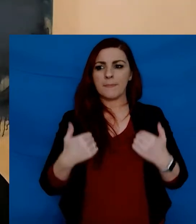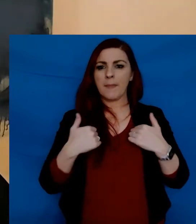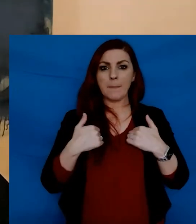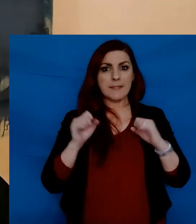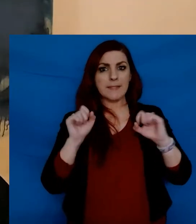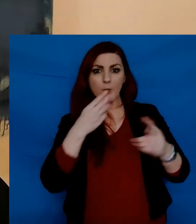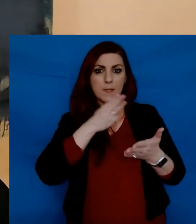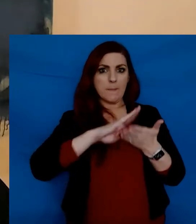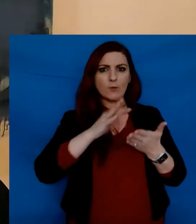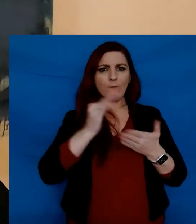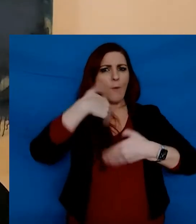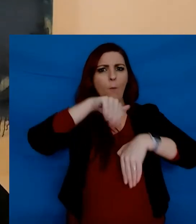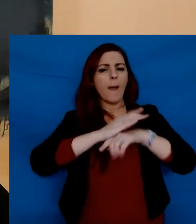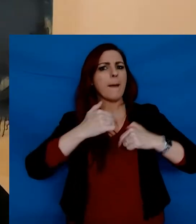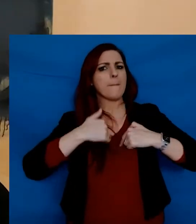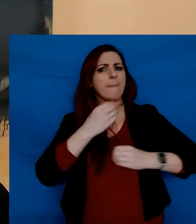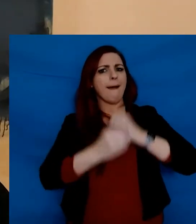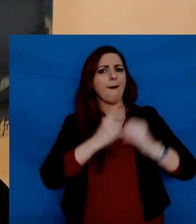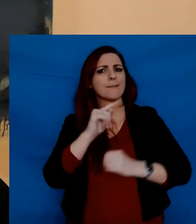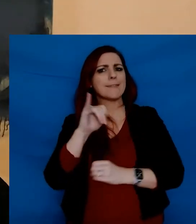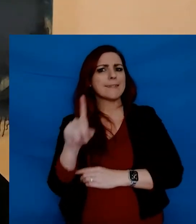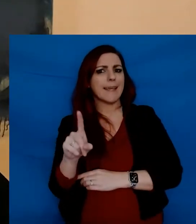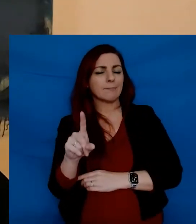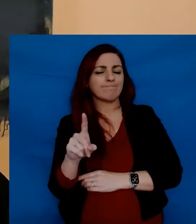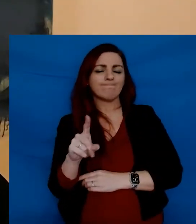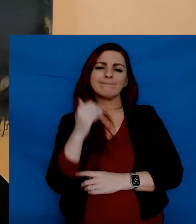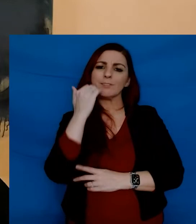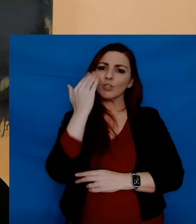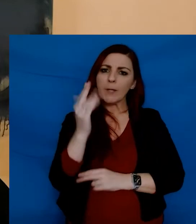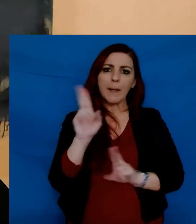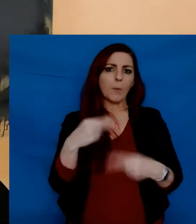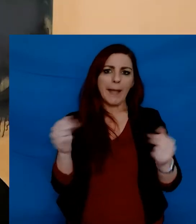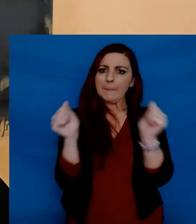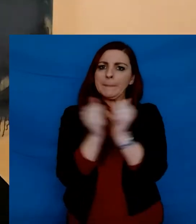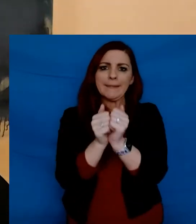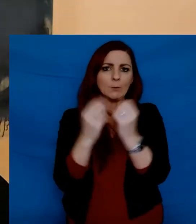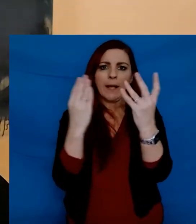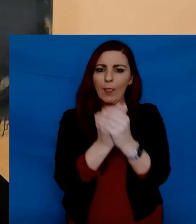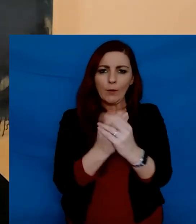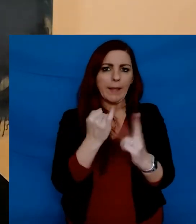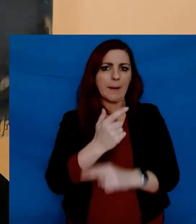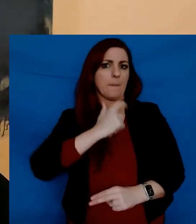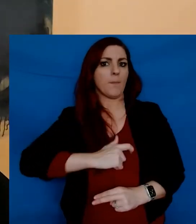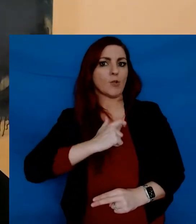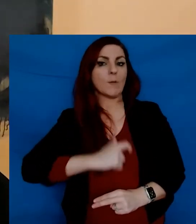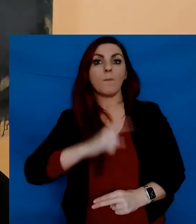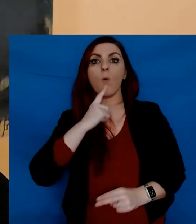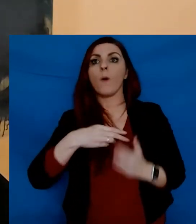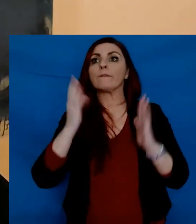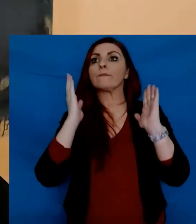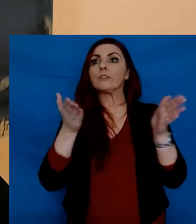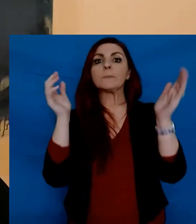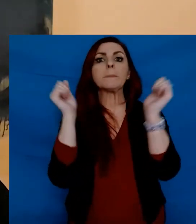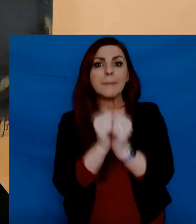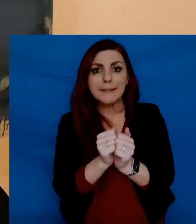I am sending this message from my office here in Trinity. It's a pity that we can't gather in person. But when